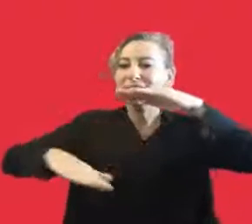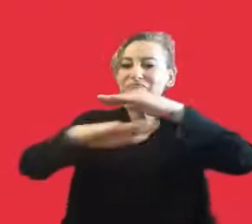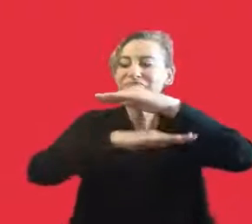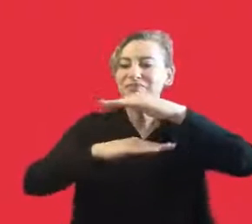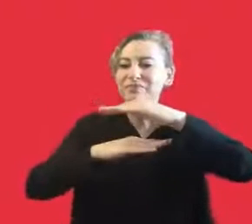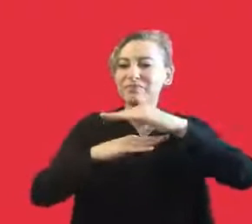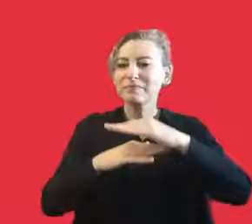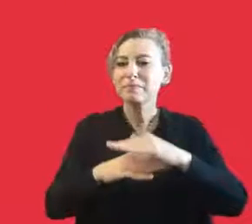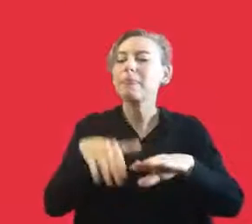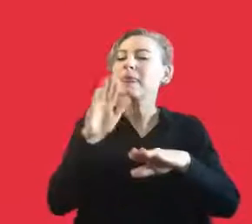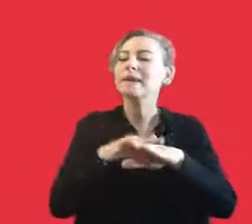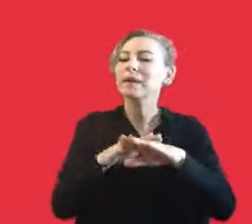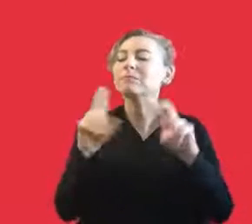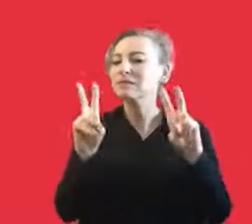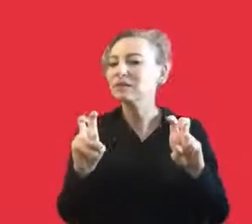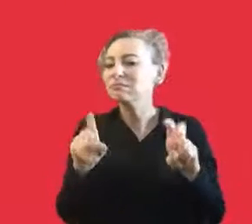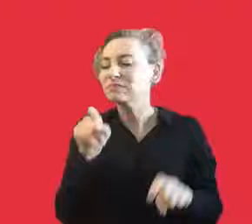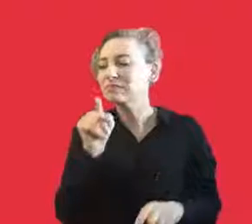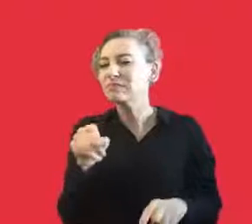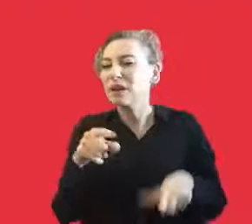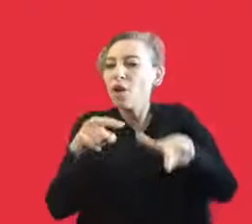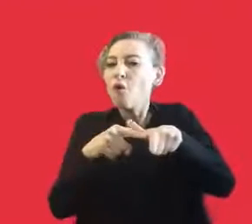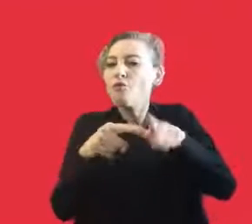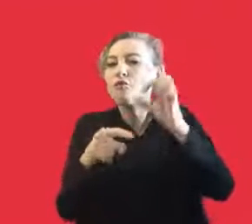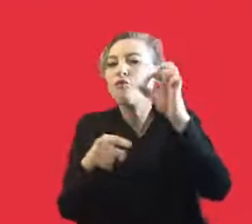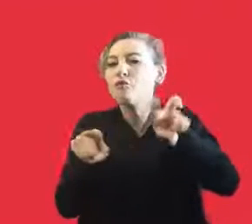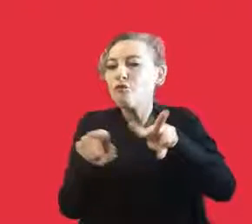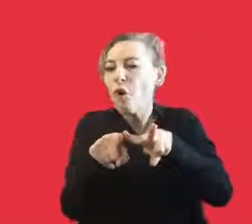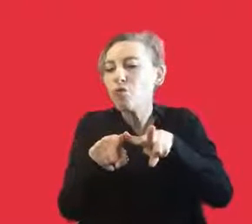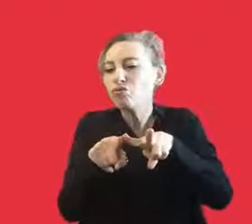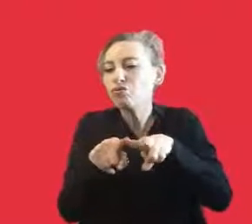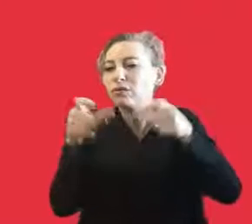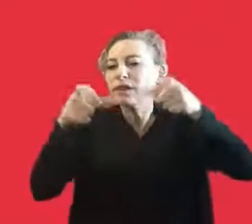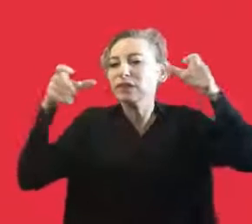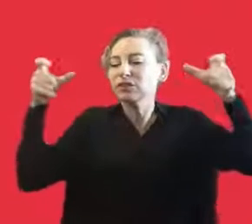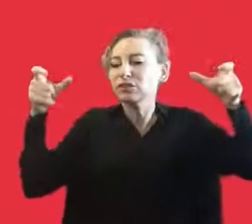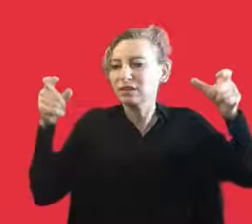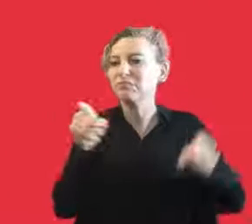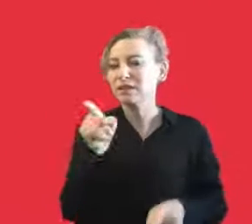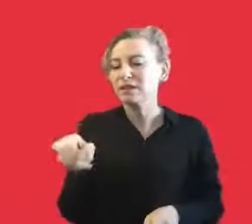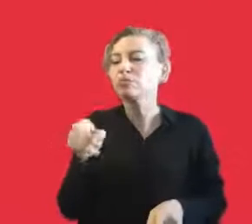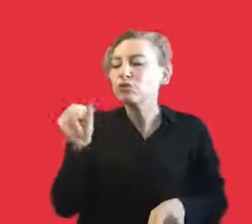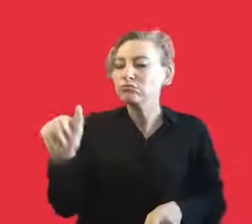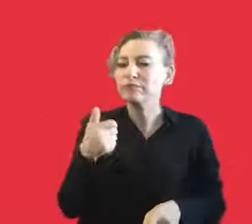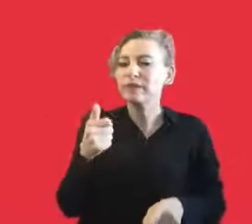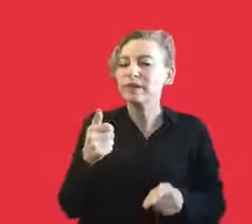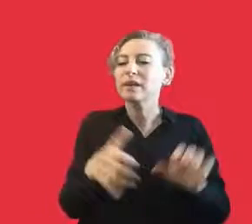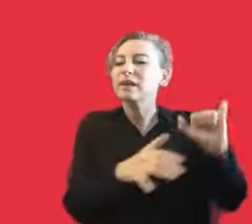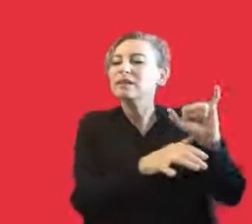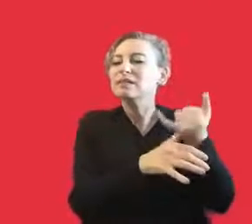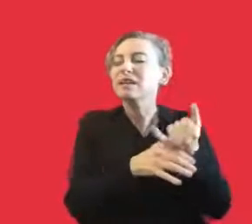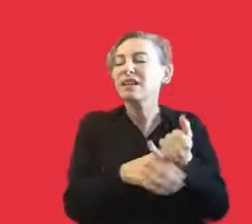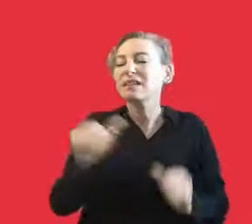developing funds as one of their core areas. And I think this is quite